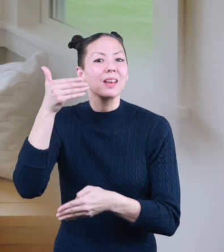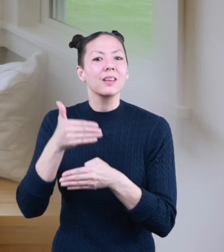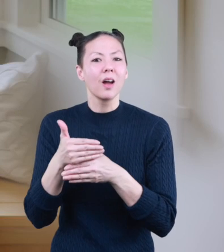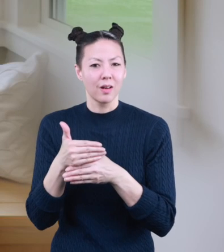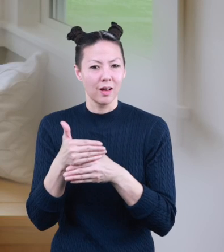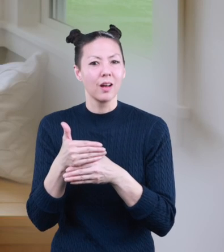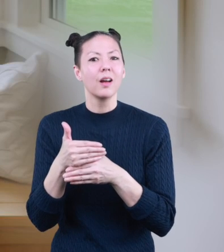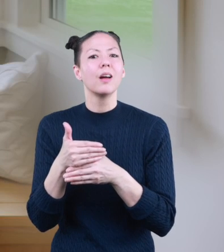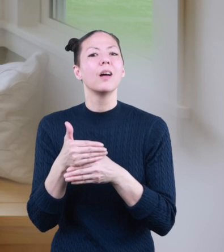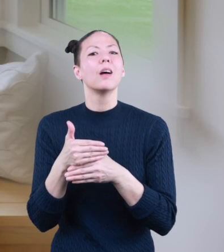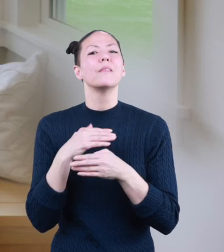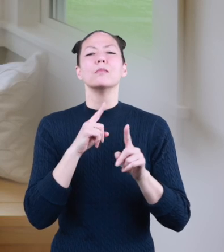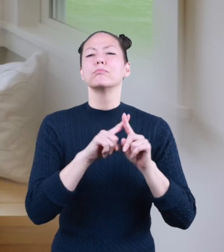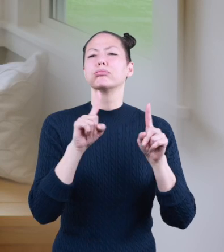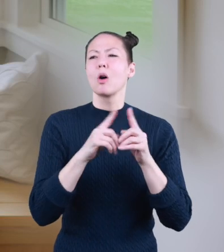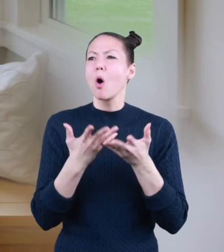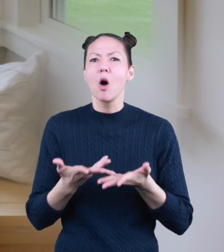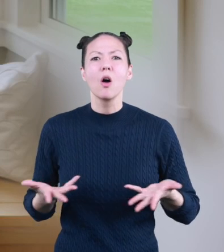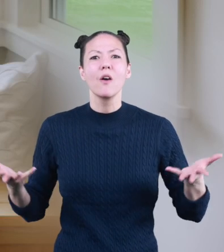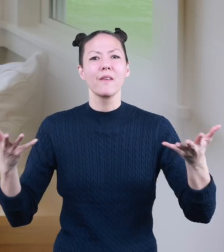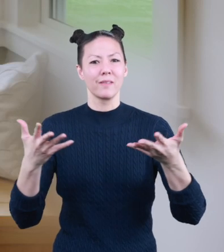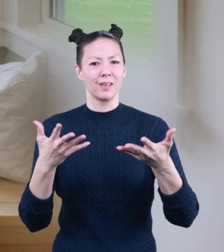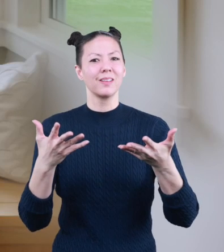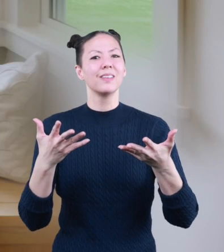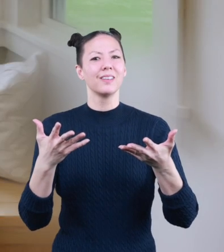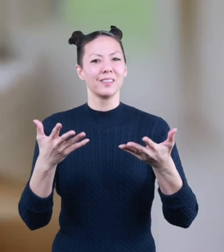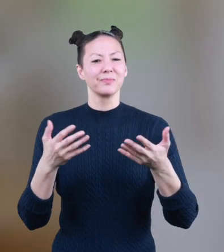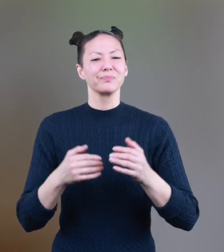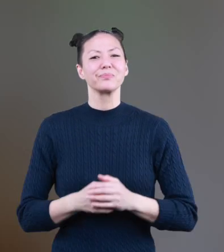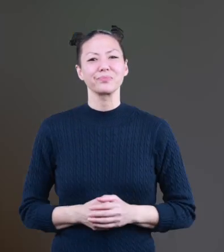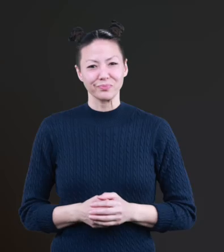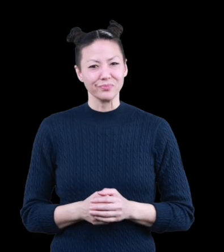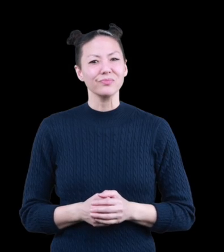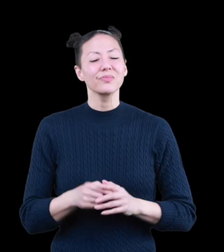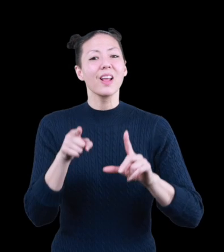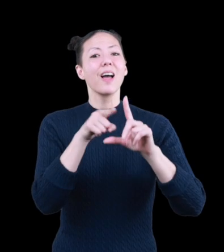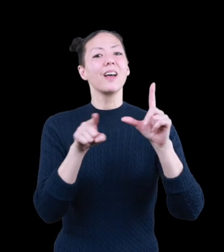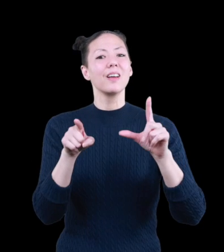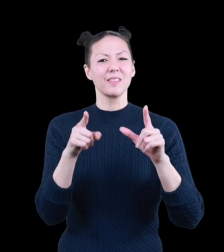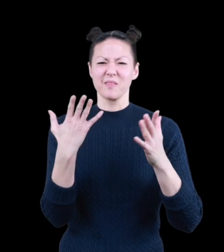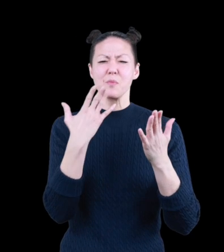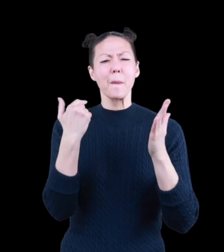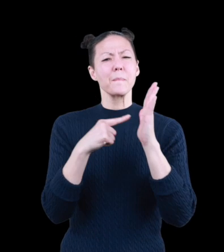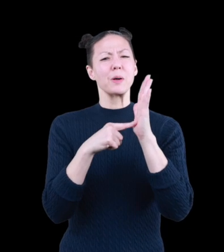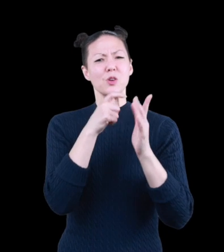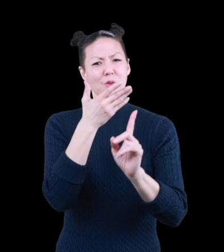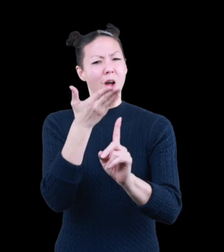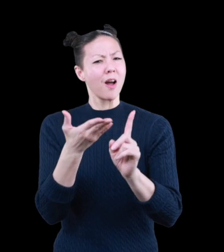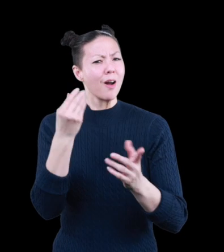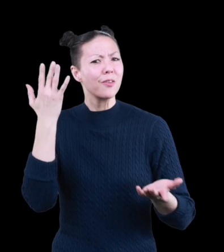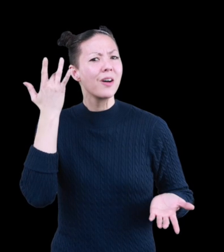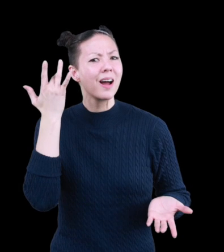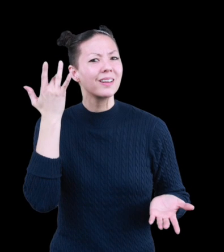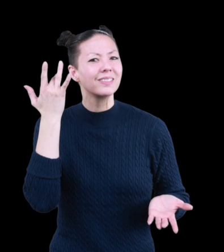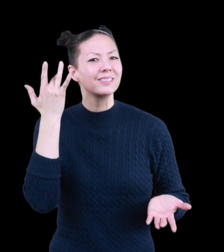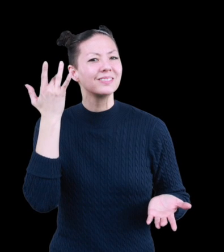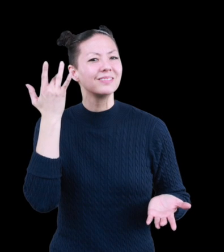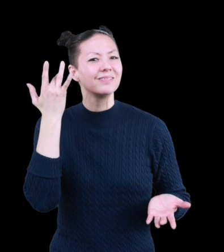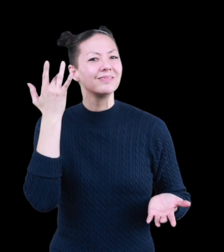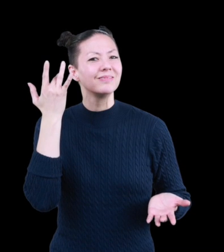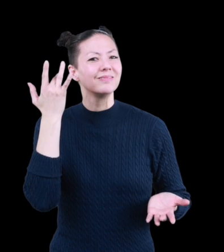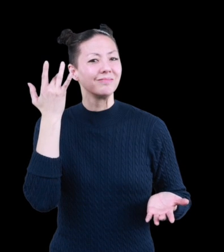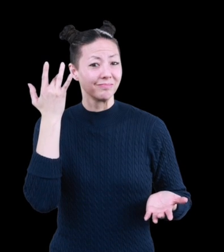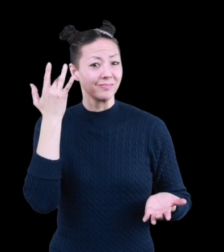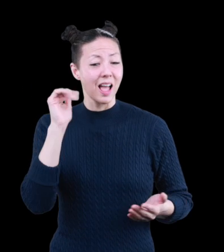And they are also located in many, many other places. Which angle best represents who you are and why?